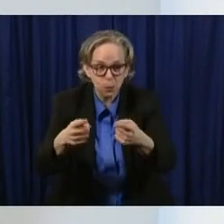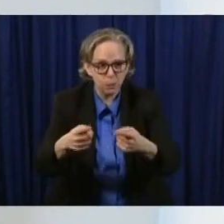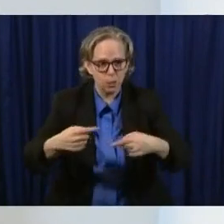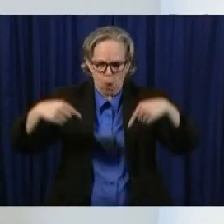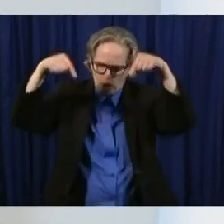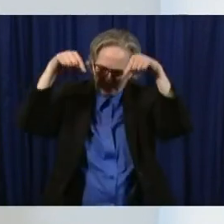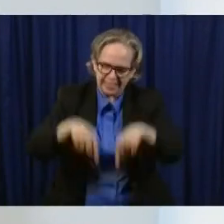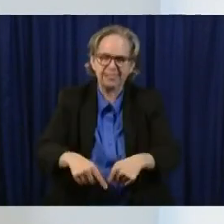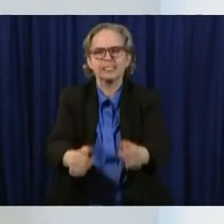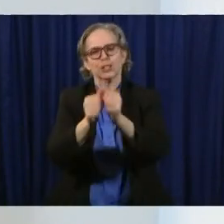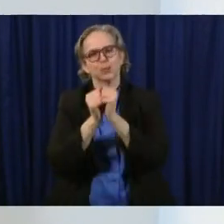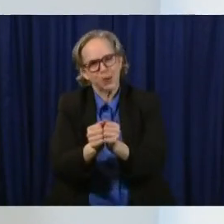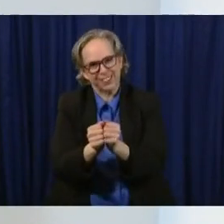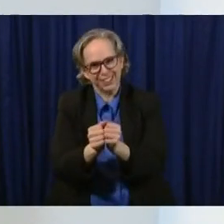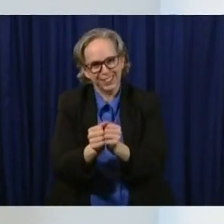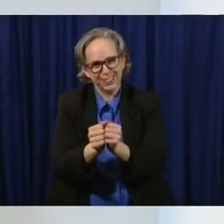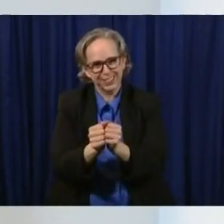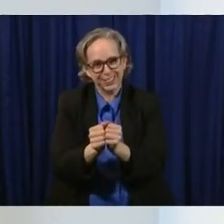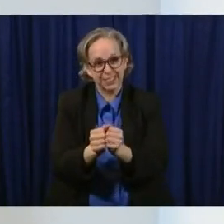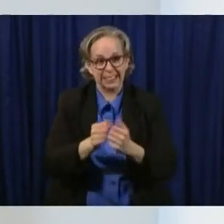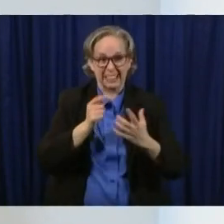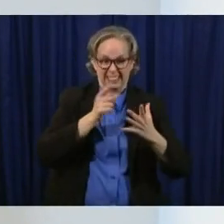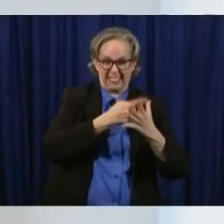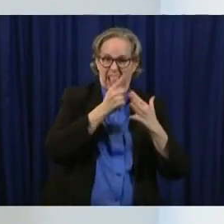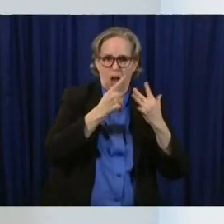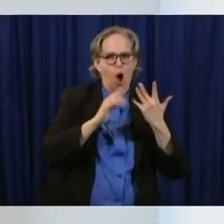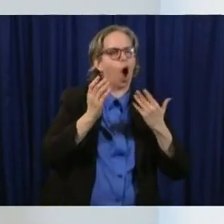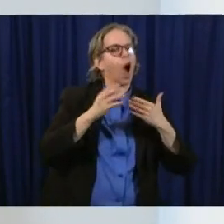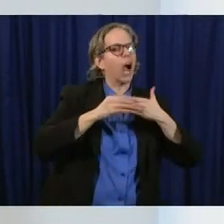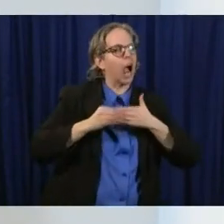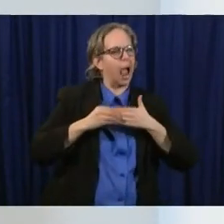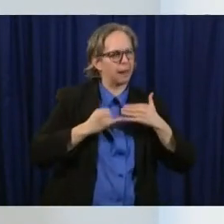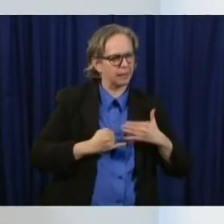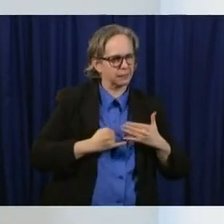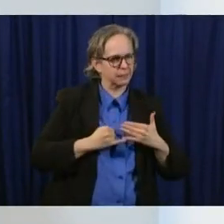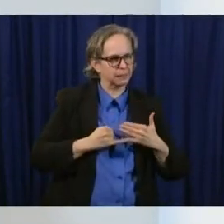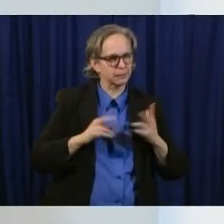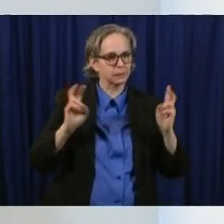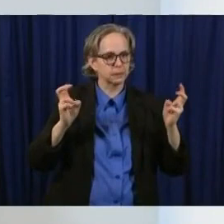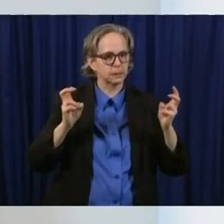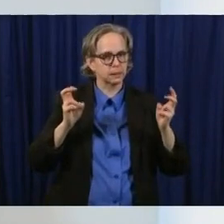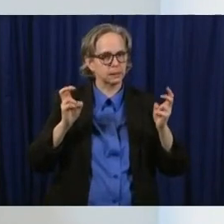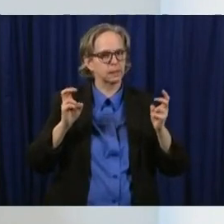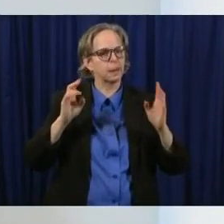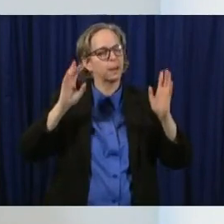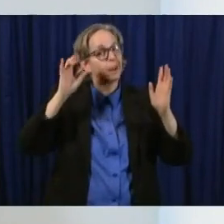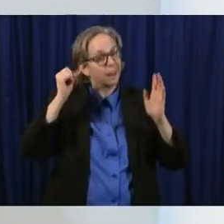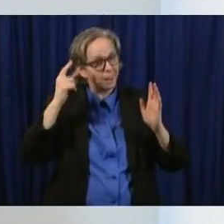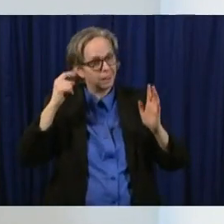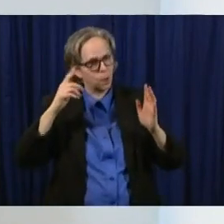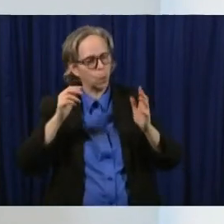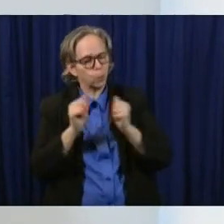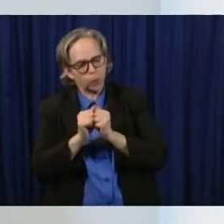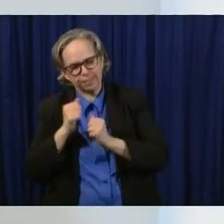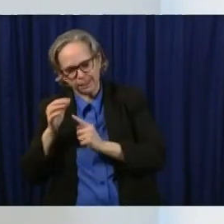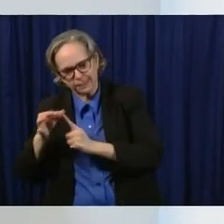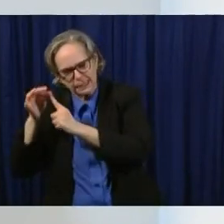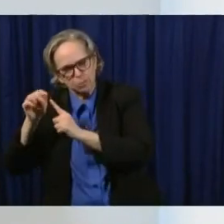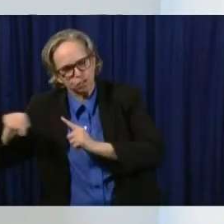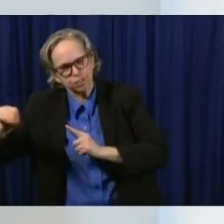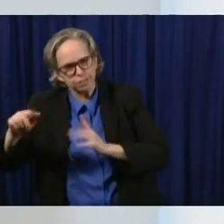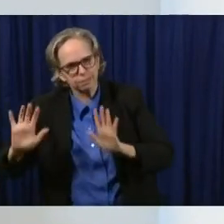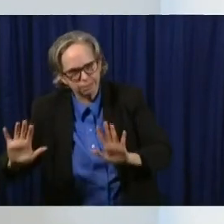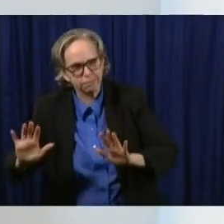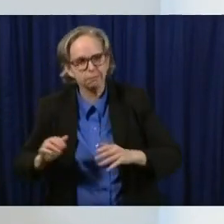the guidelines that are that are that are mandated with exceptions and there's also best practices that even go above and beyond this if